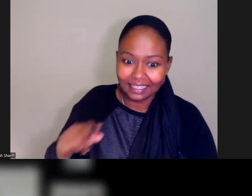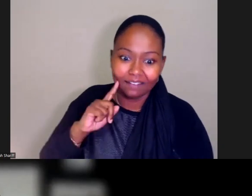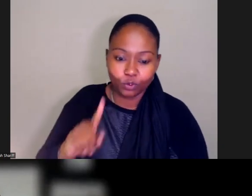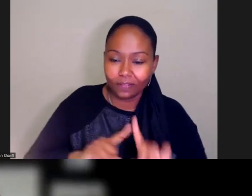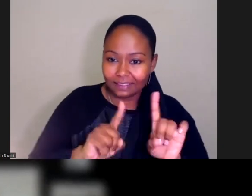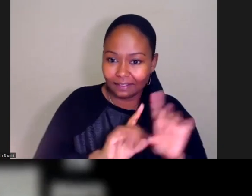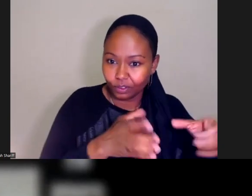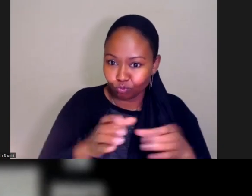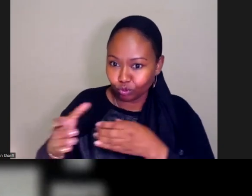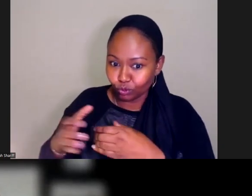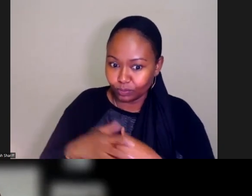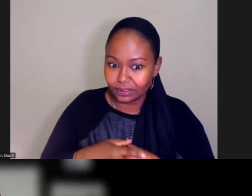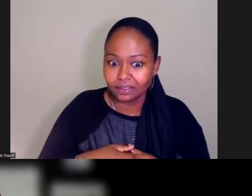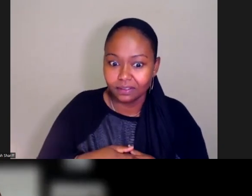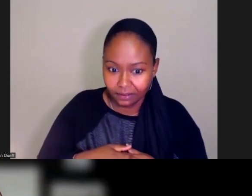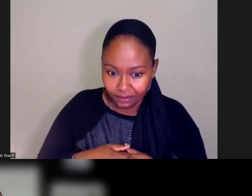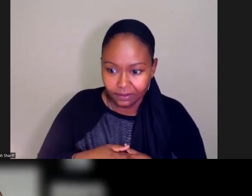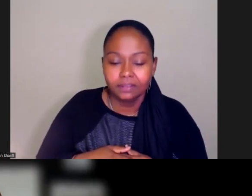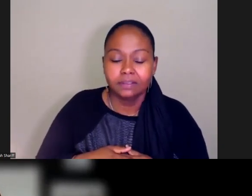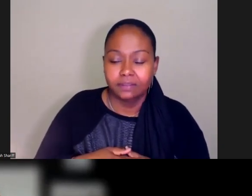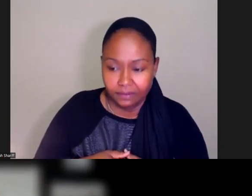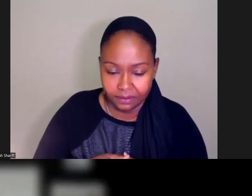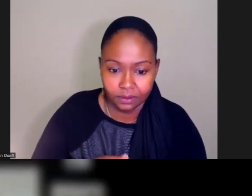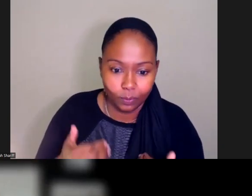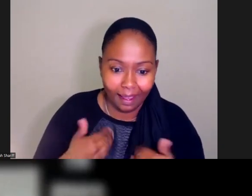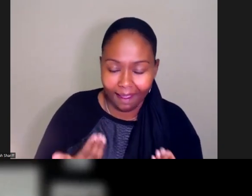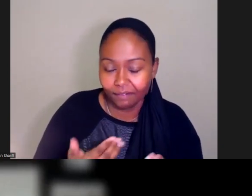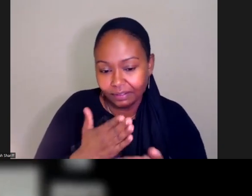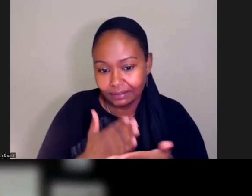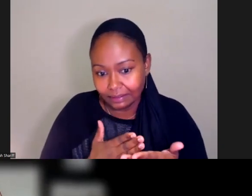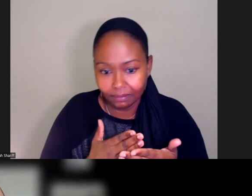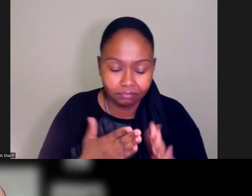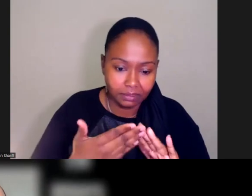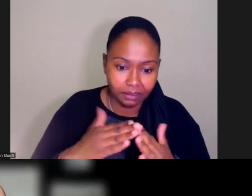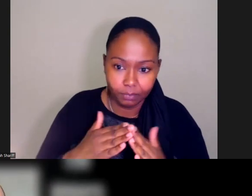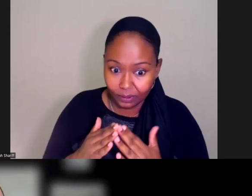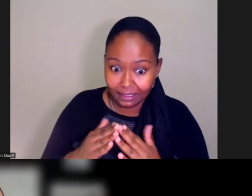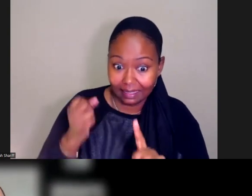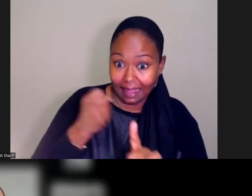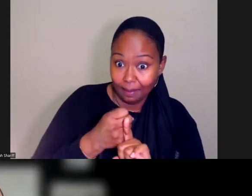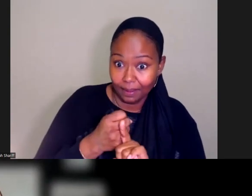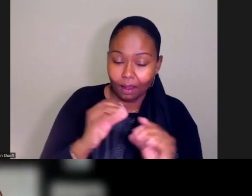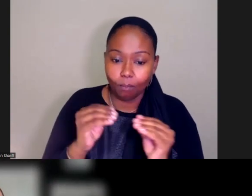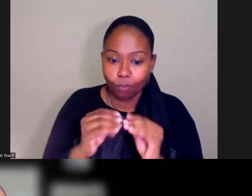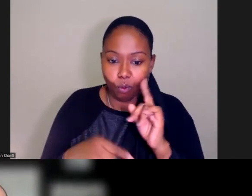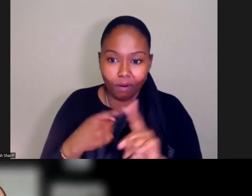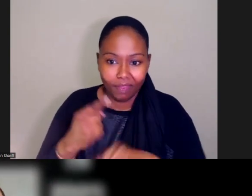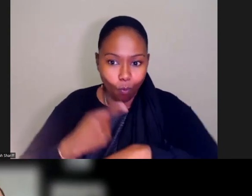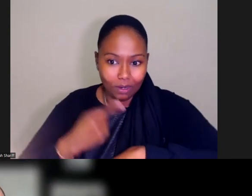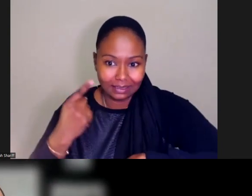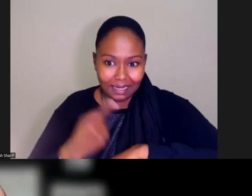principles you have there, that there's communities that are going to be impacted more than once, right? Education,